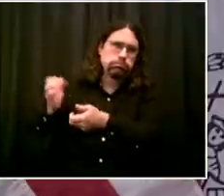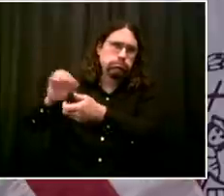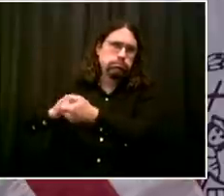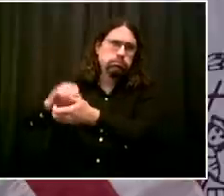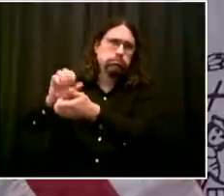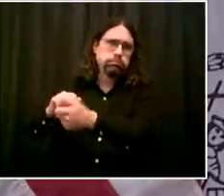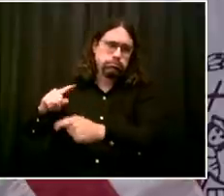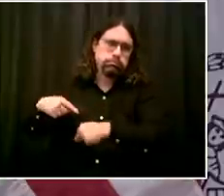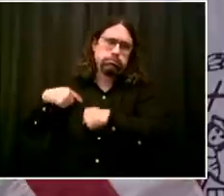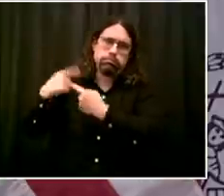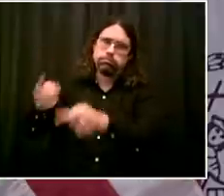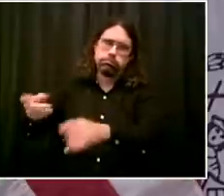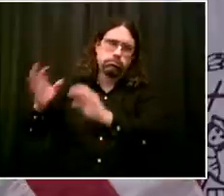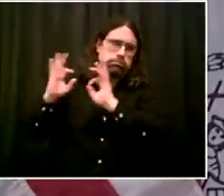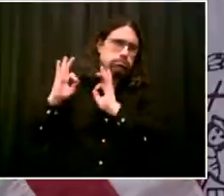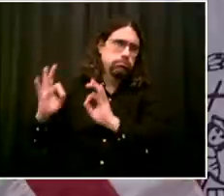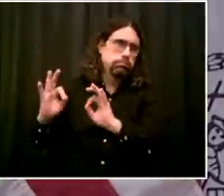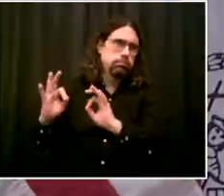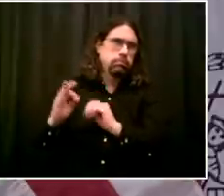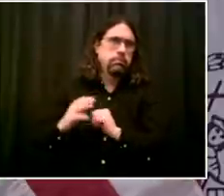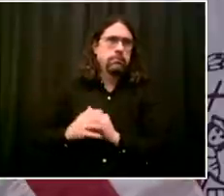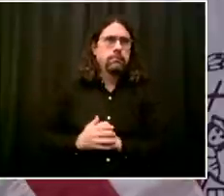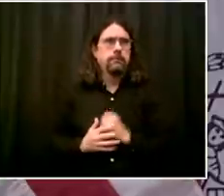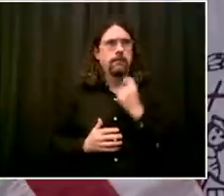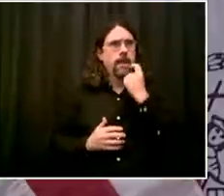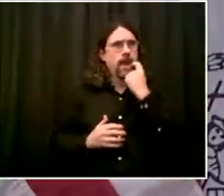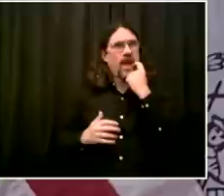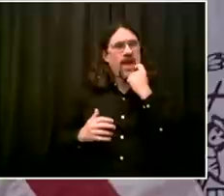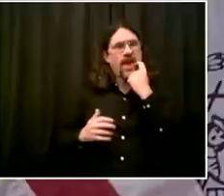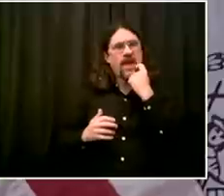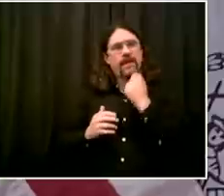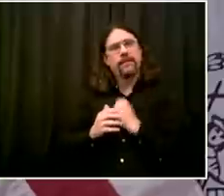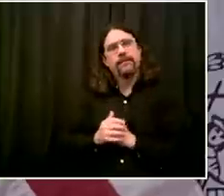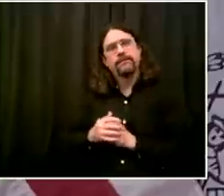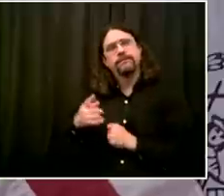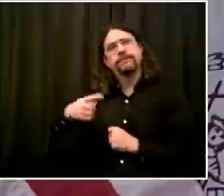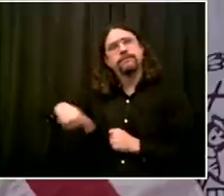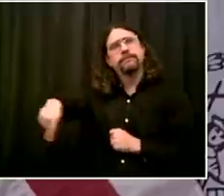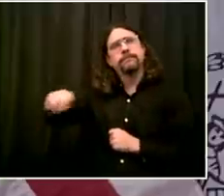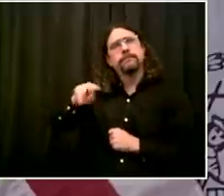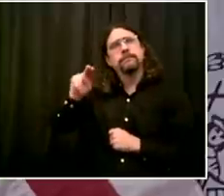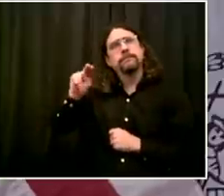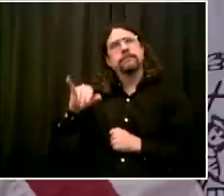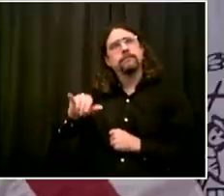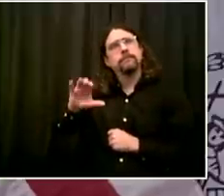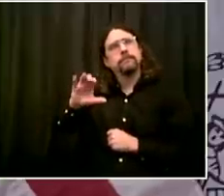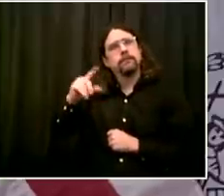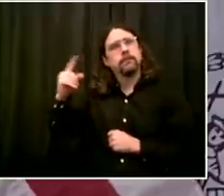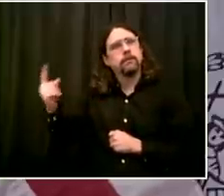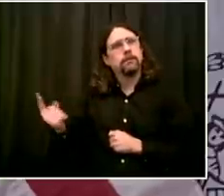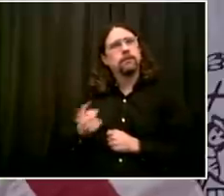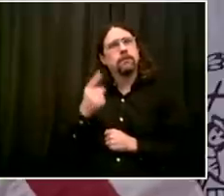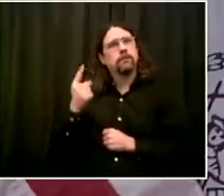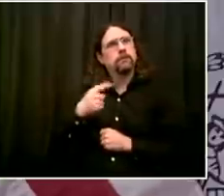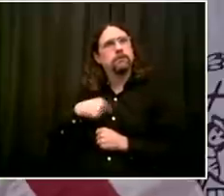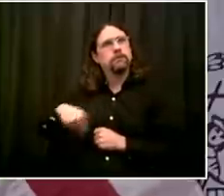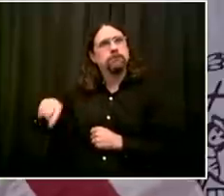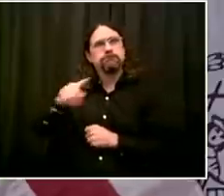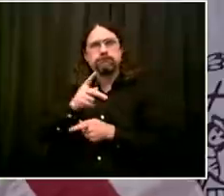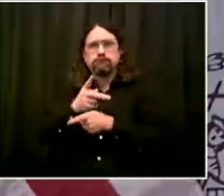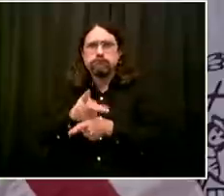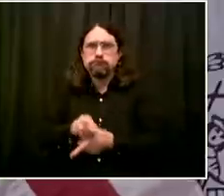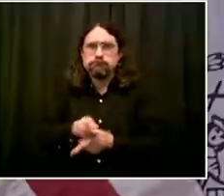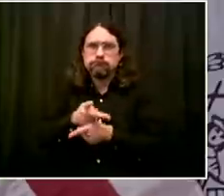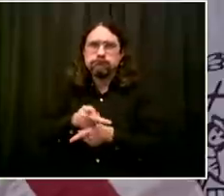a shock. I'm, I'm going to be a voice of caution. We're the epicenter. We deal with realities that the